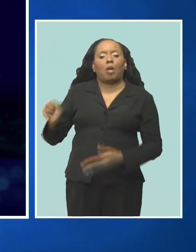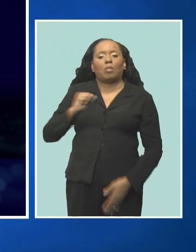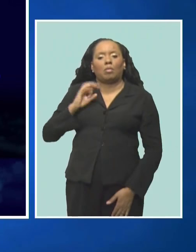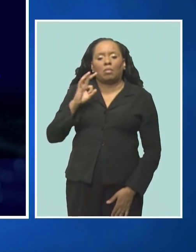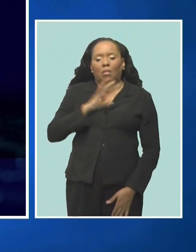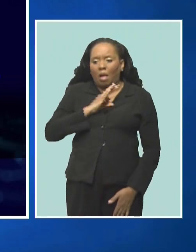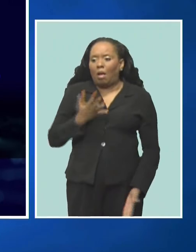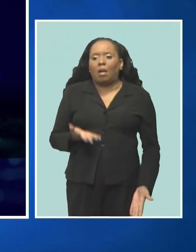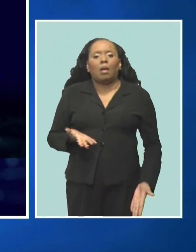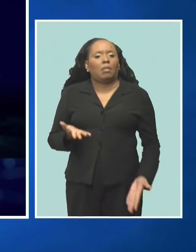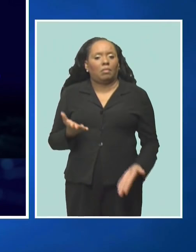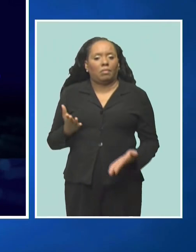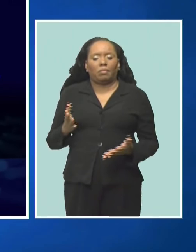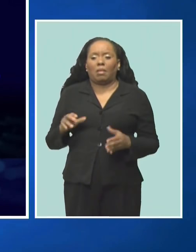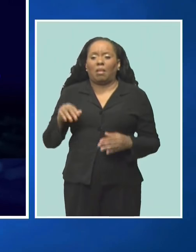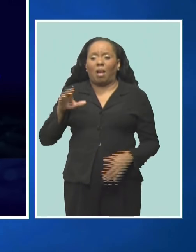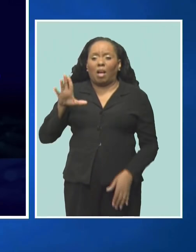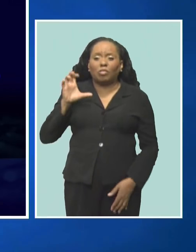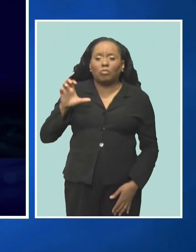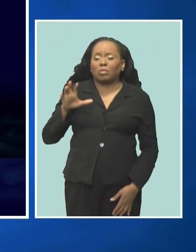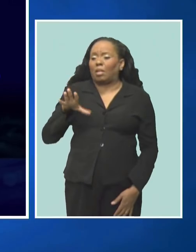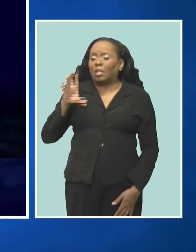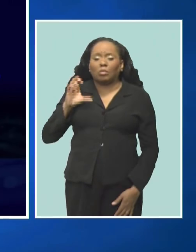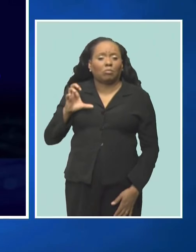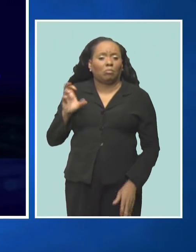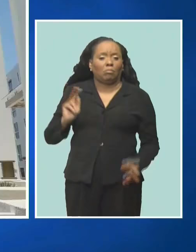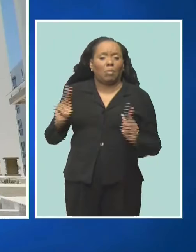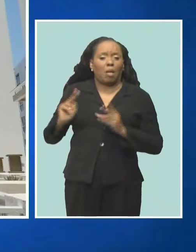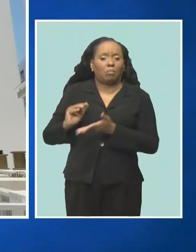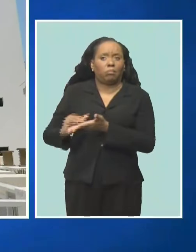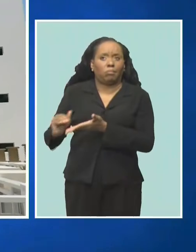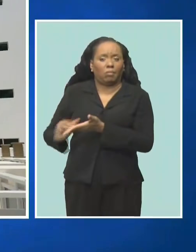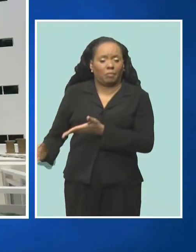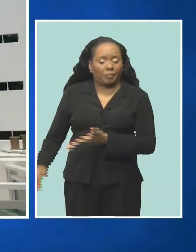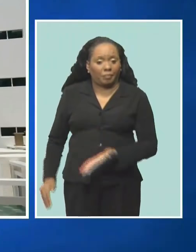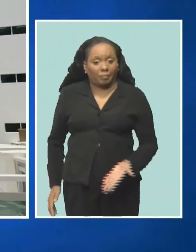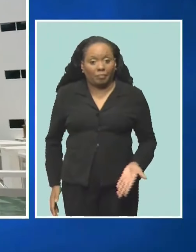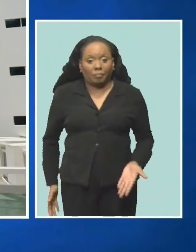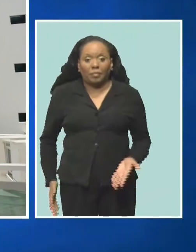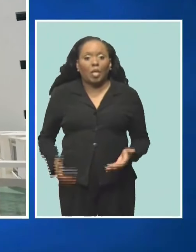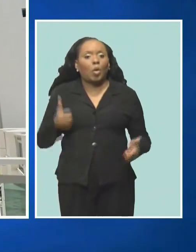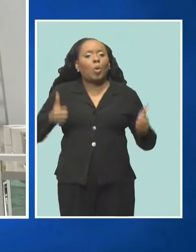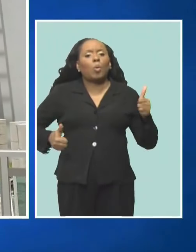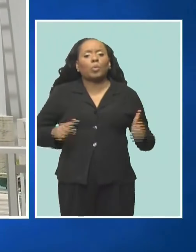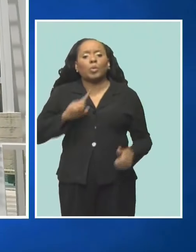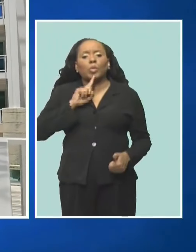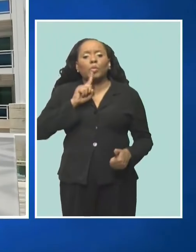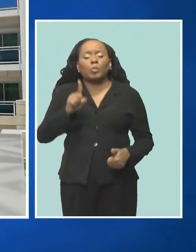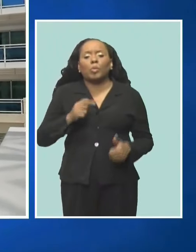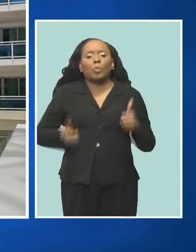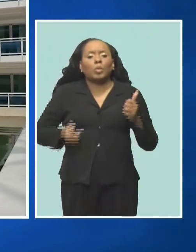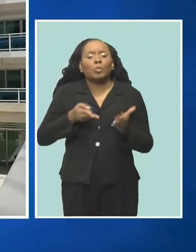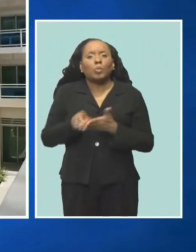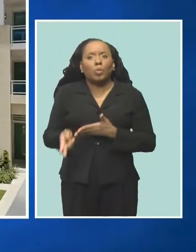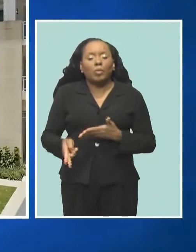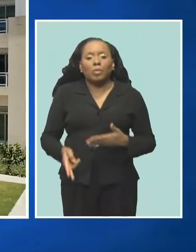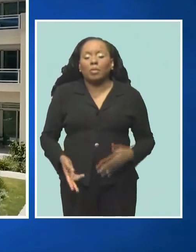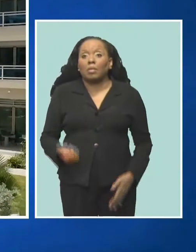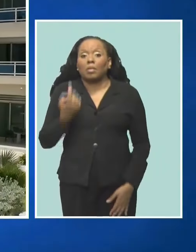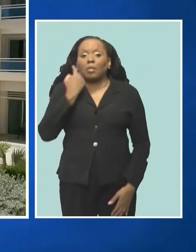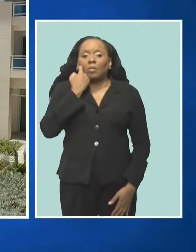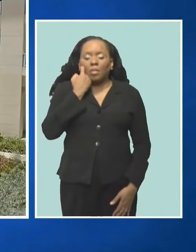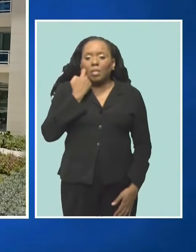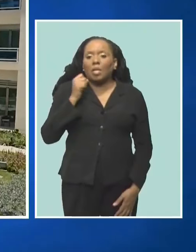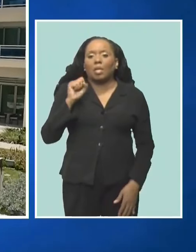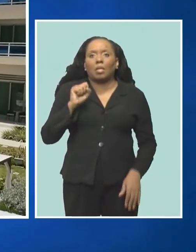that they must dismiss hundreds of hardworking Barbadian citizens. Ms. Moore alleges that workers had recently been assured there would be